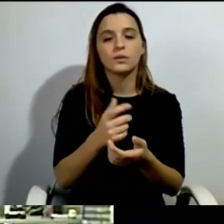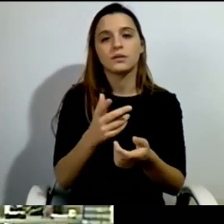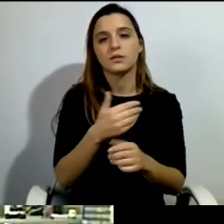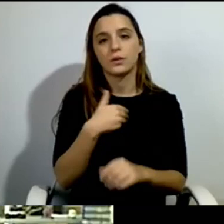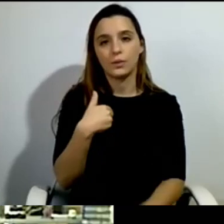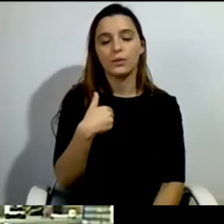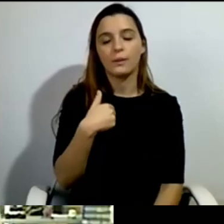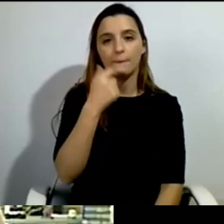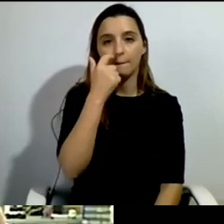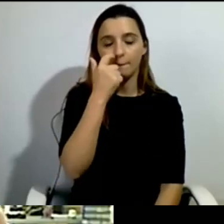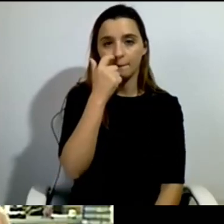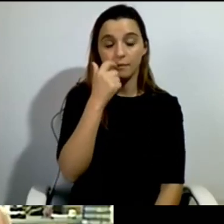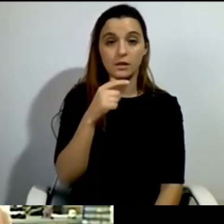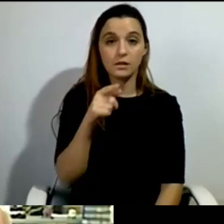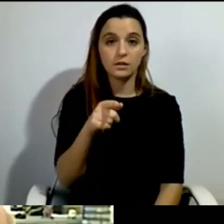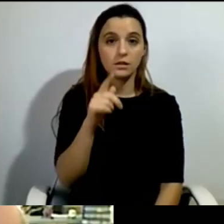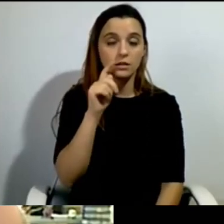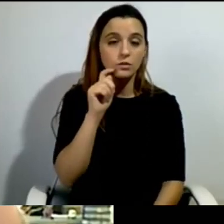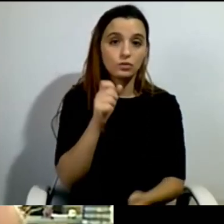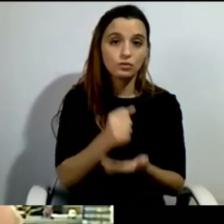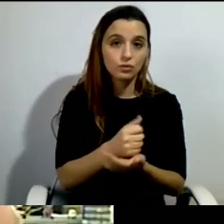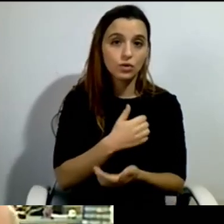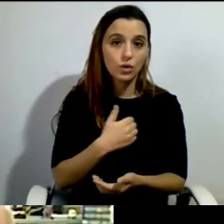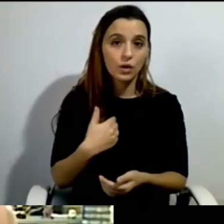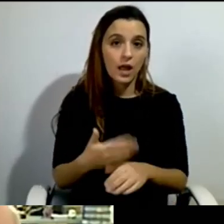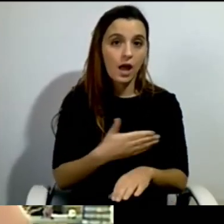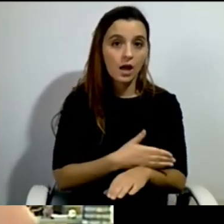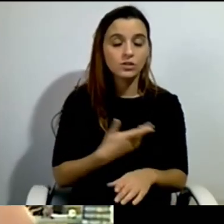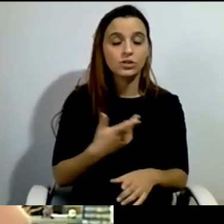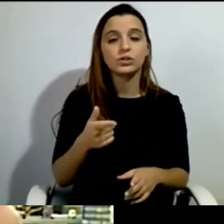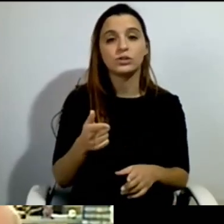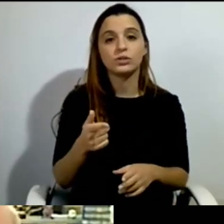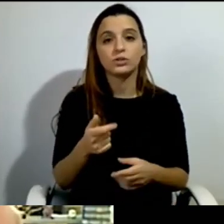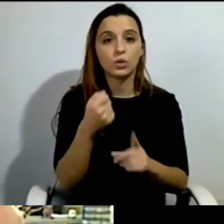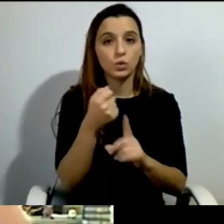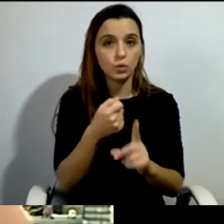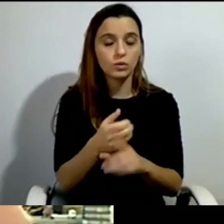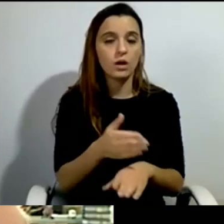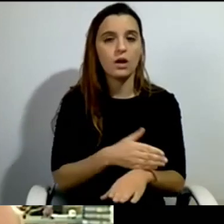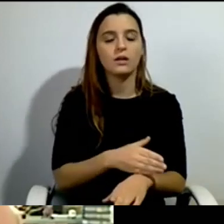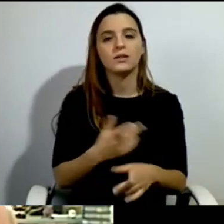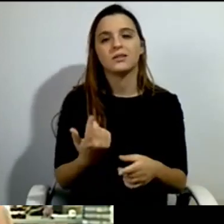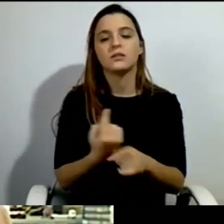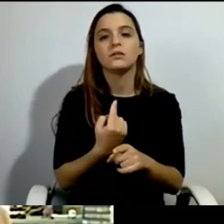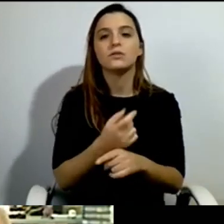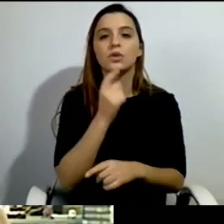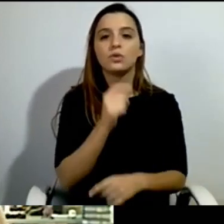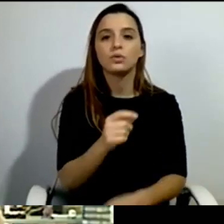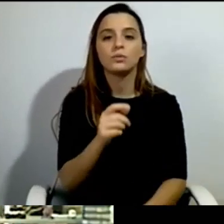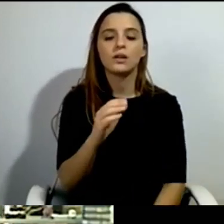before we started our fight, a service that's called Spitex, which means hospital